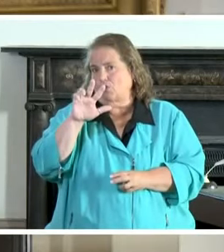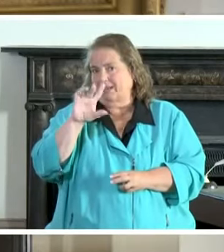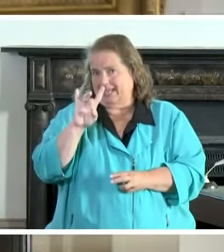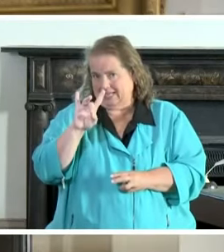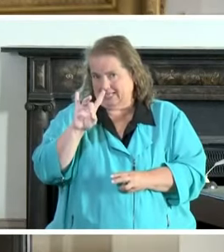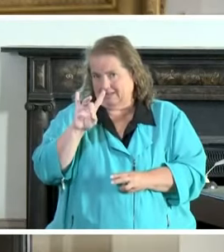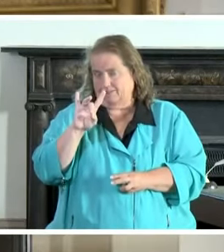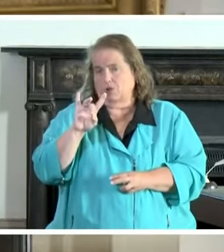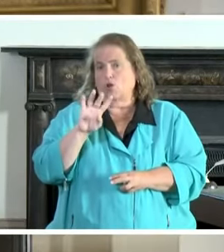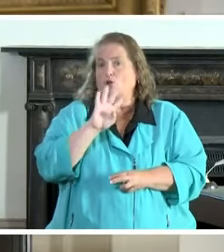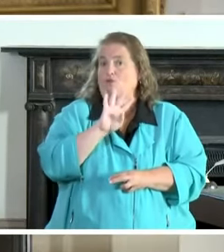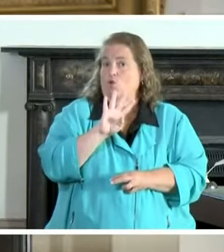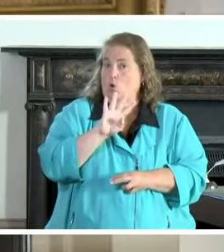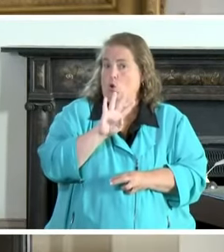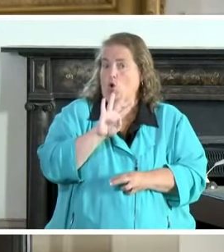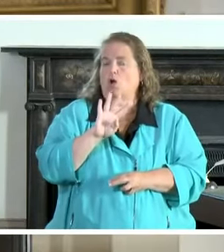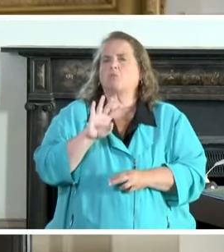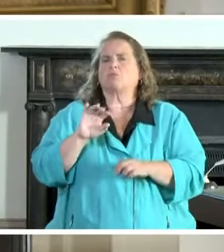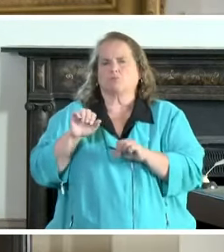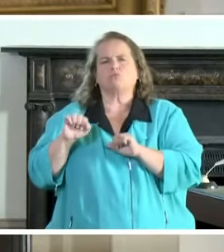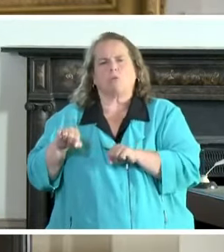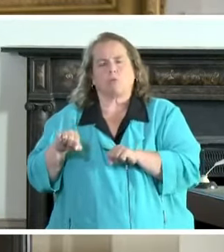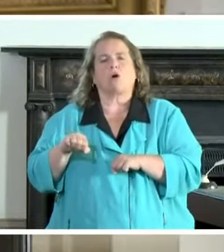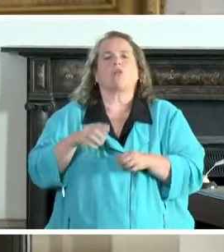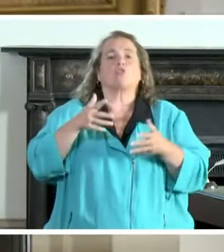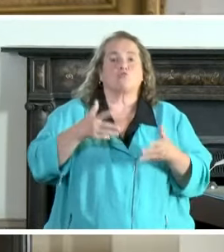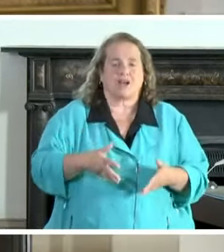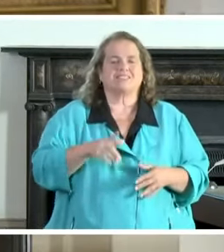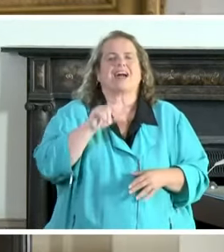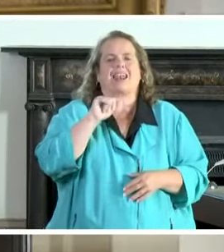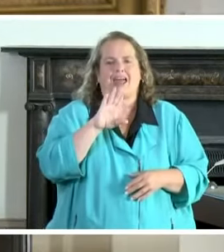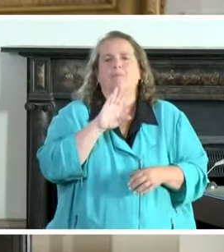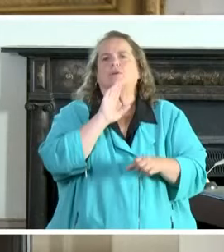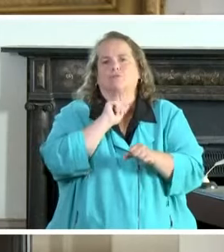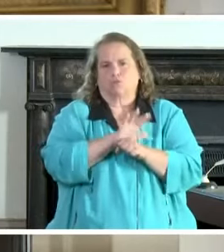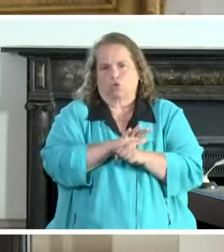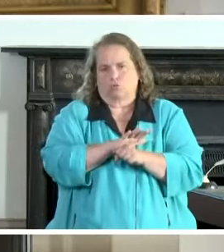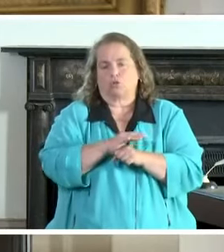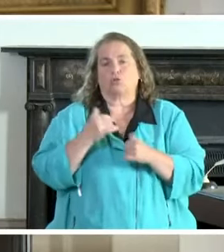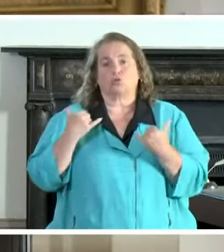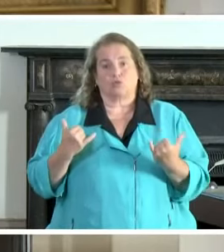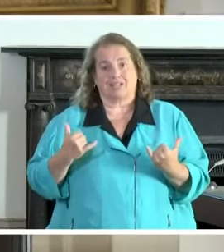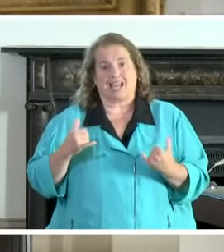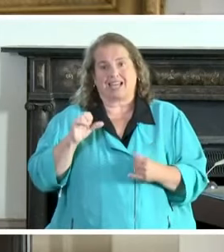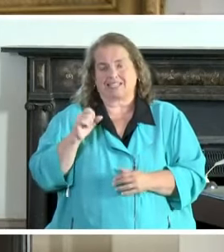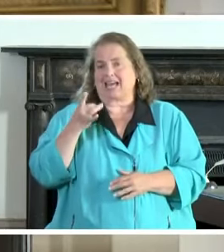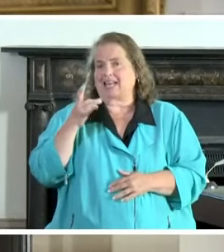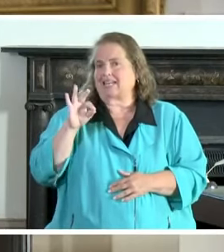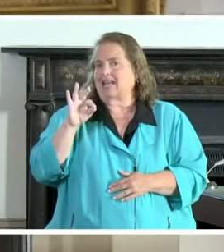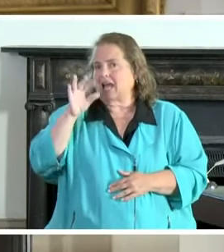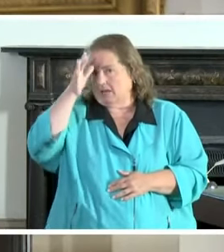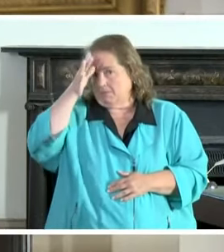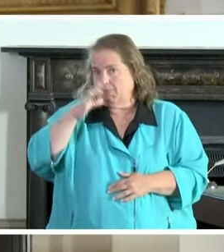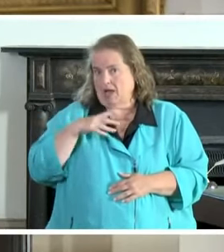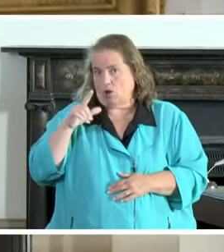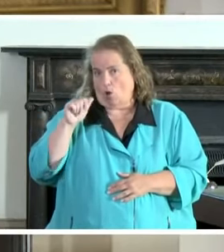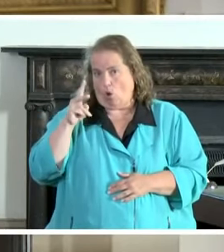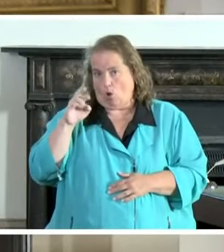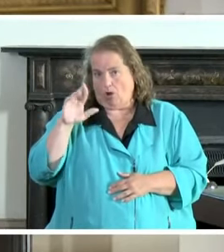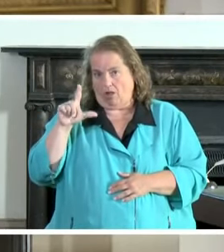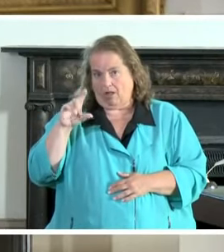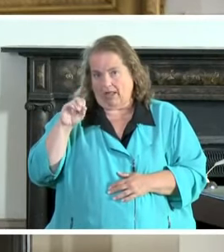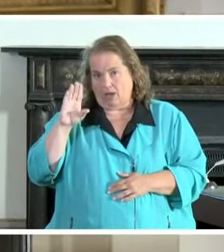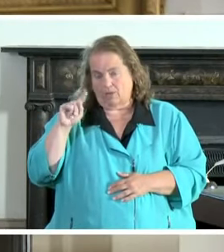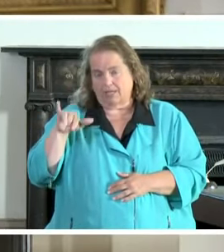four of those are probable the rest are lab confirmed today's is an 89 year old man from laurel county